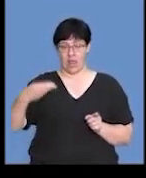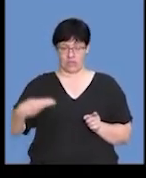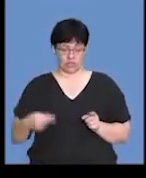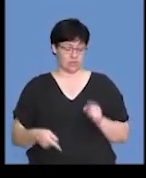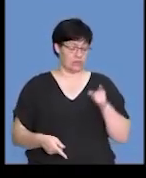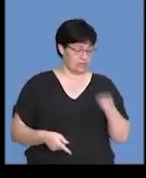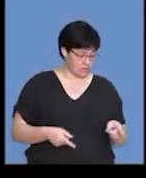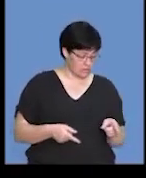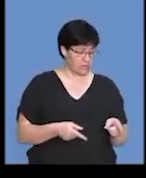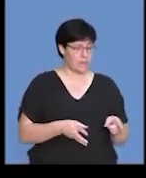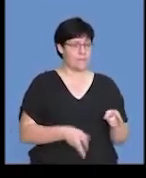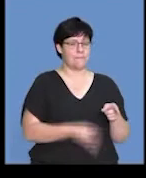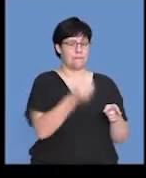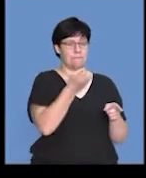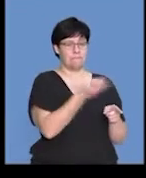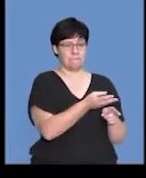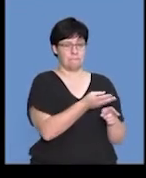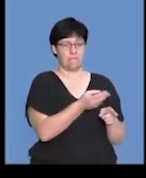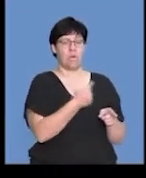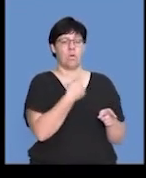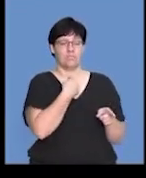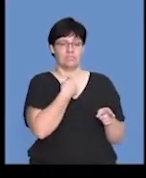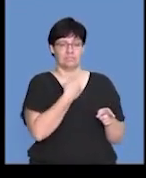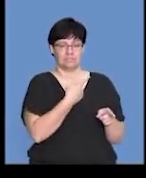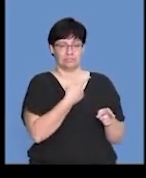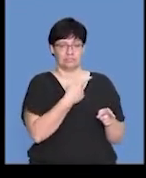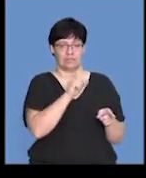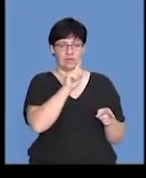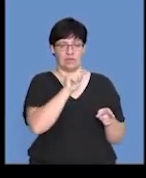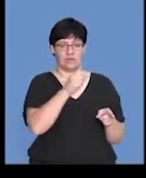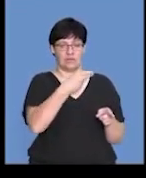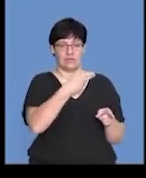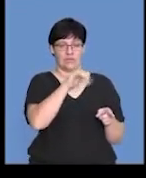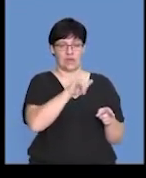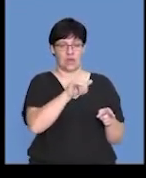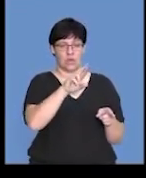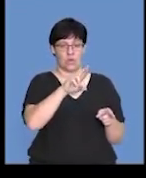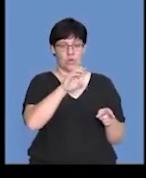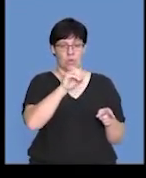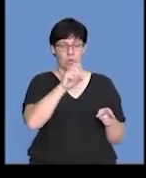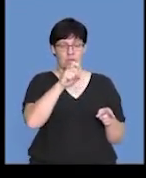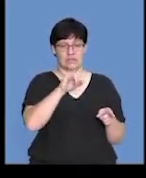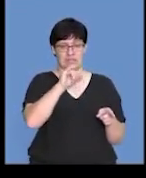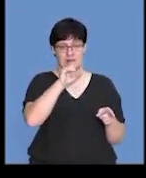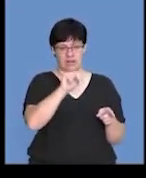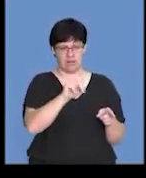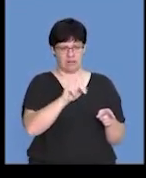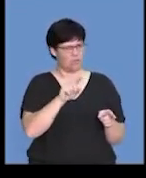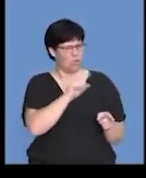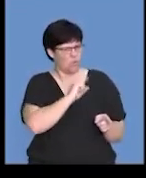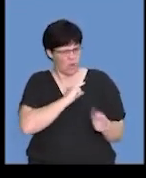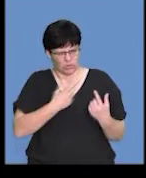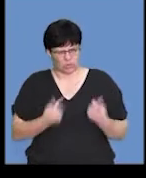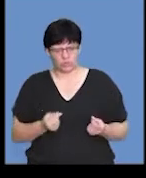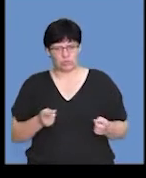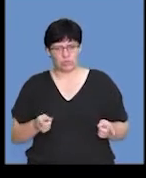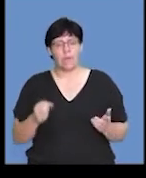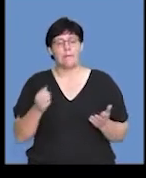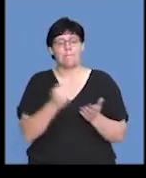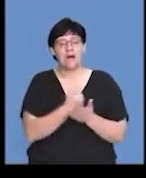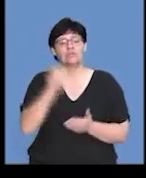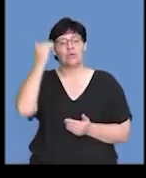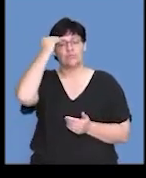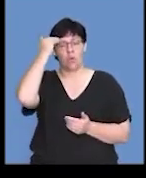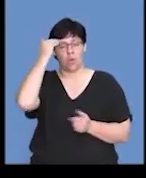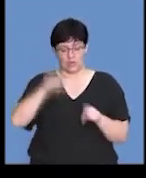and the other group was subjected to the hormone, in this case, thyroxin. So, guys, why would we have to do that? We would have to know